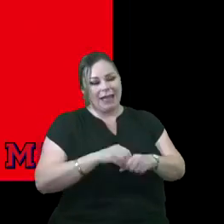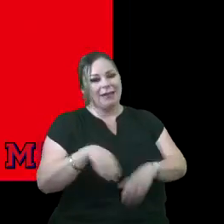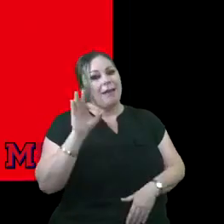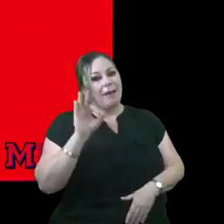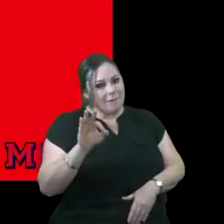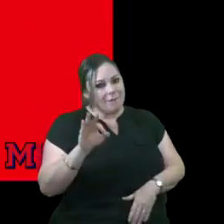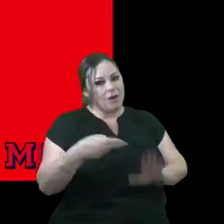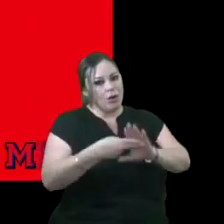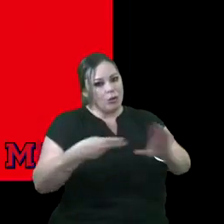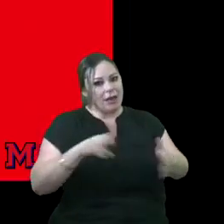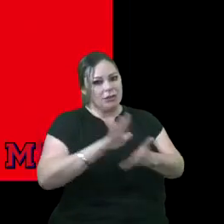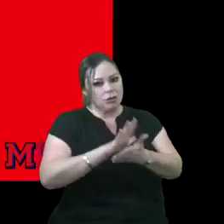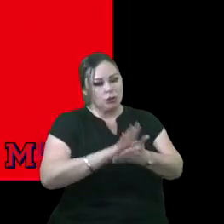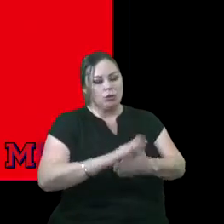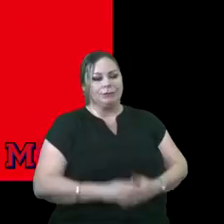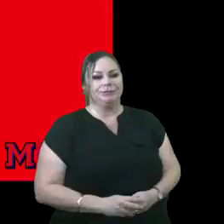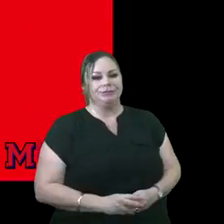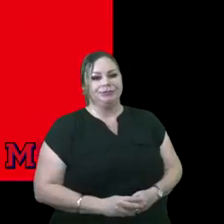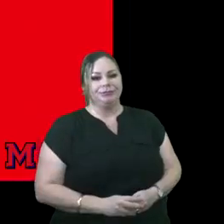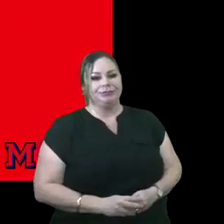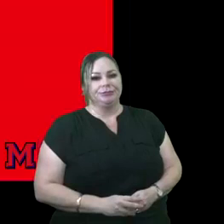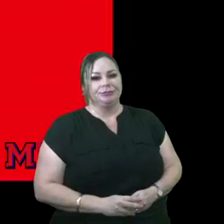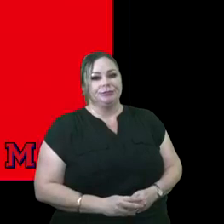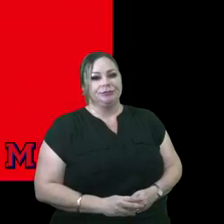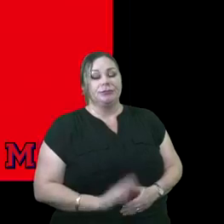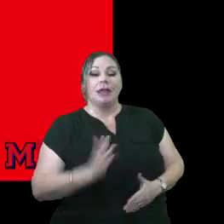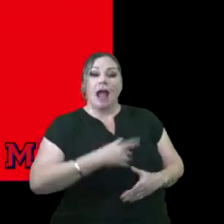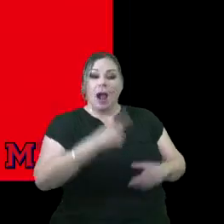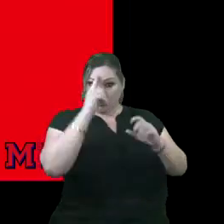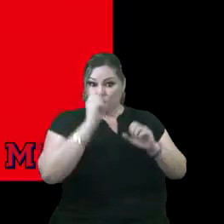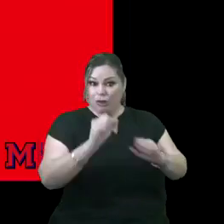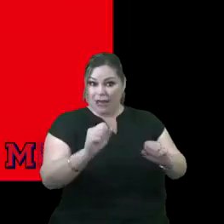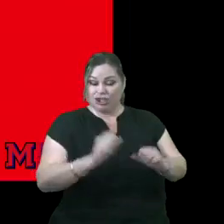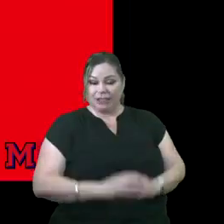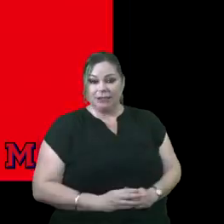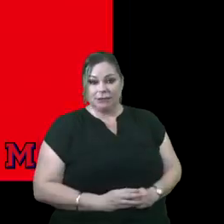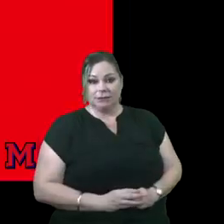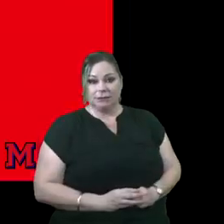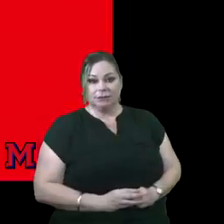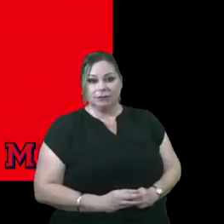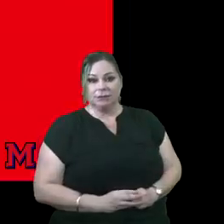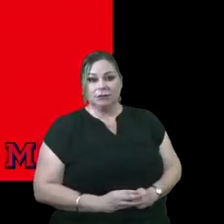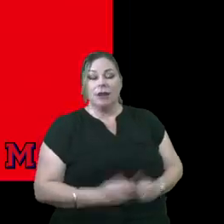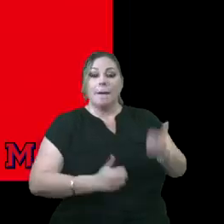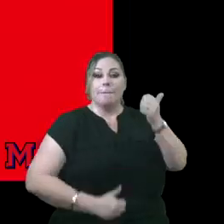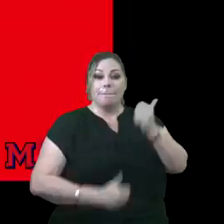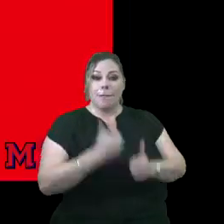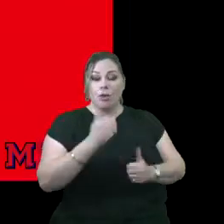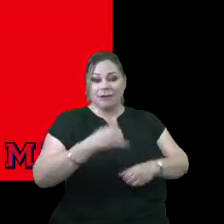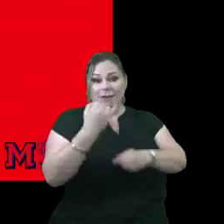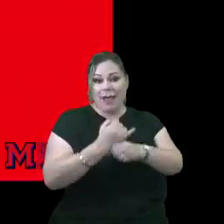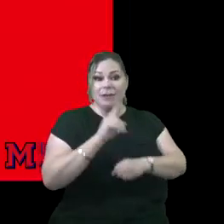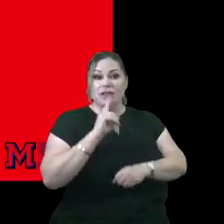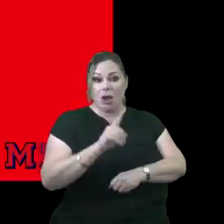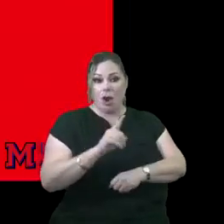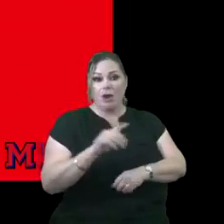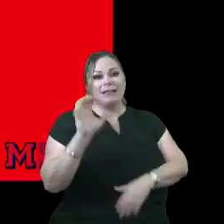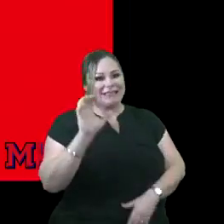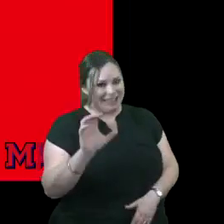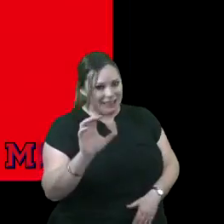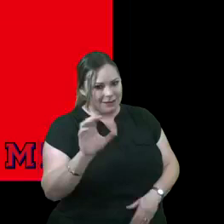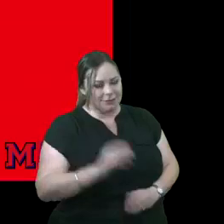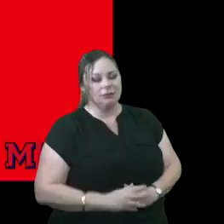in an F rated campus. So again our strategy as you can see that the majority of our campuses are C rated.